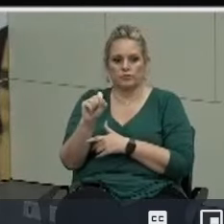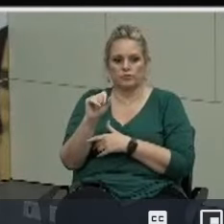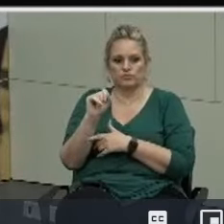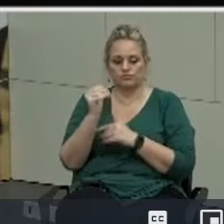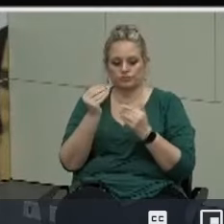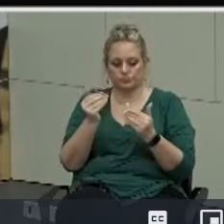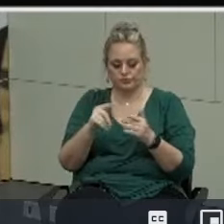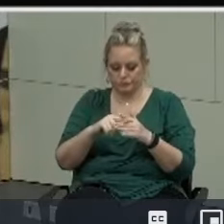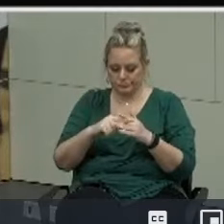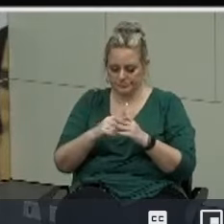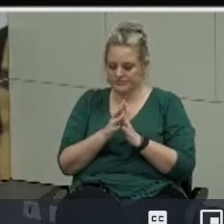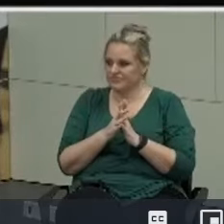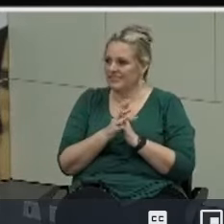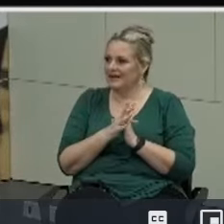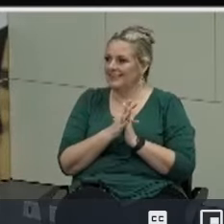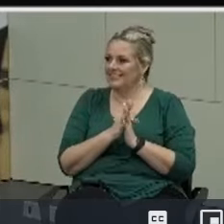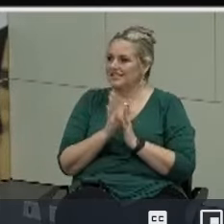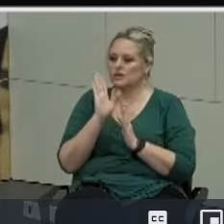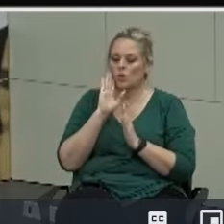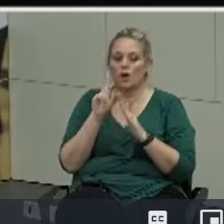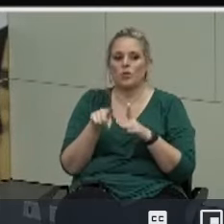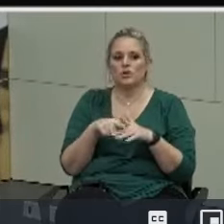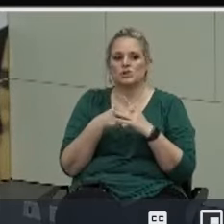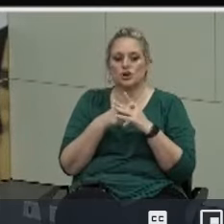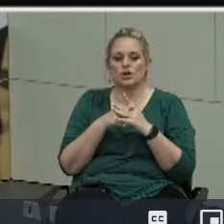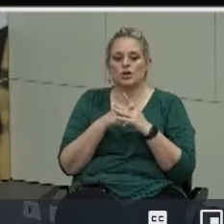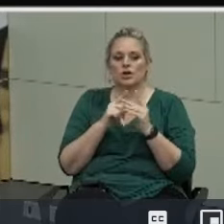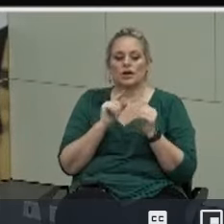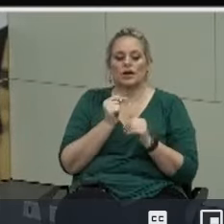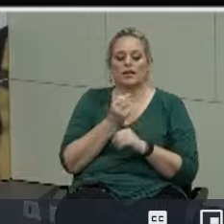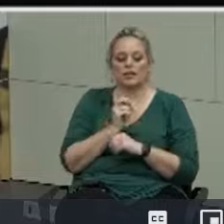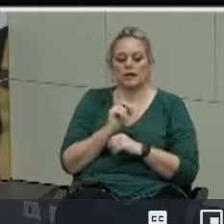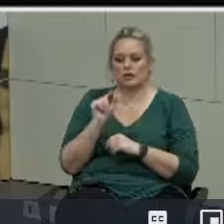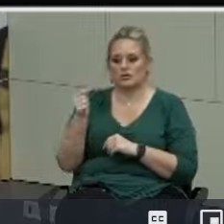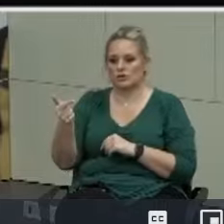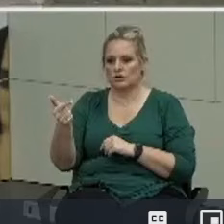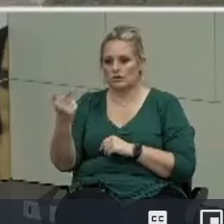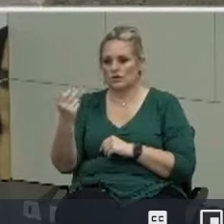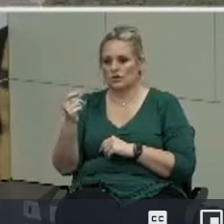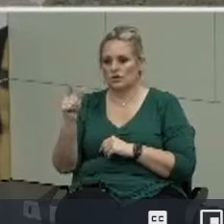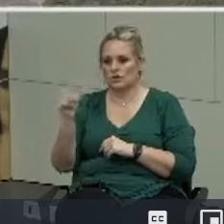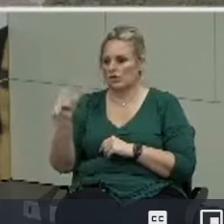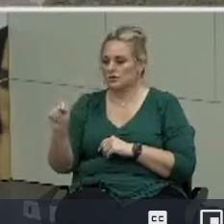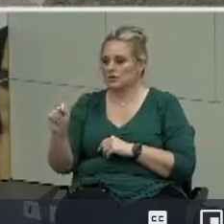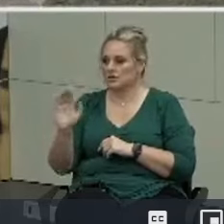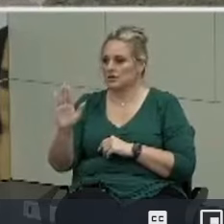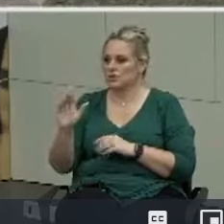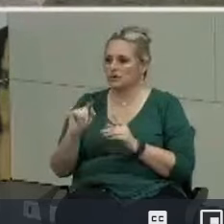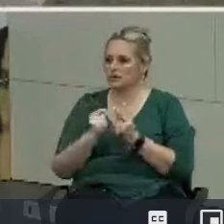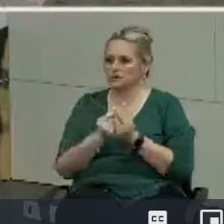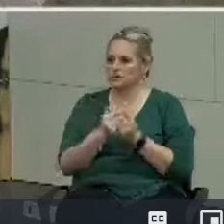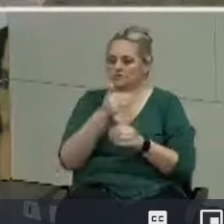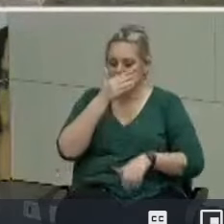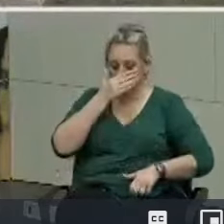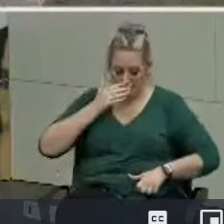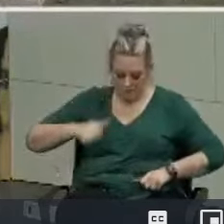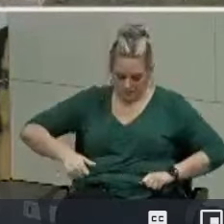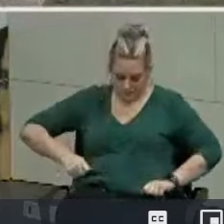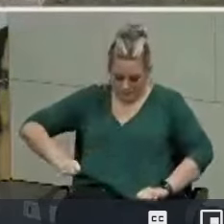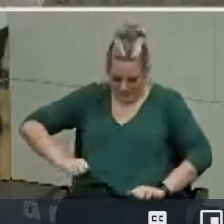started please go ahead i'll i'll start this and then turn it over to uh chief hole and her team um and i